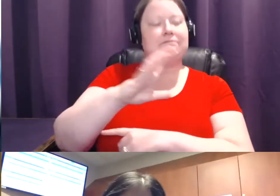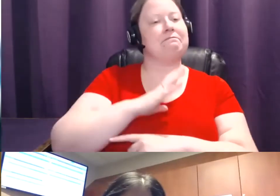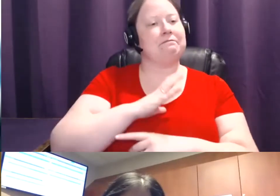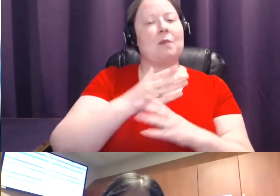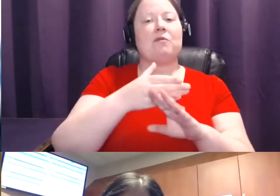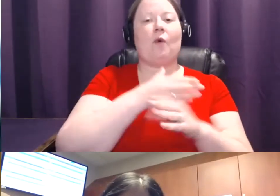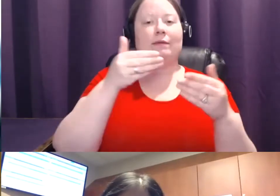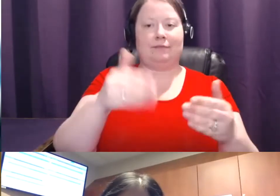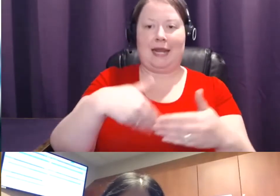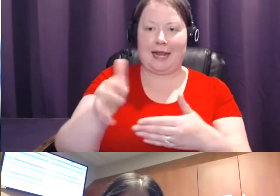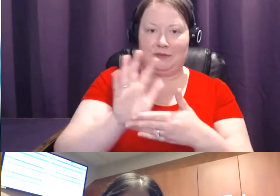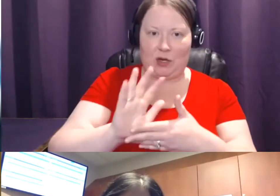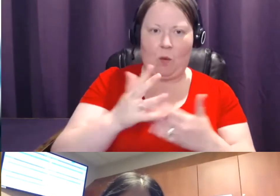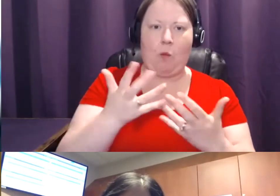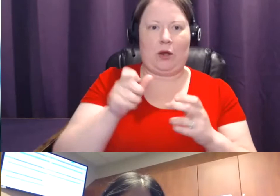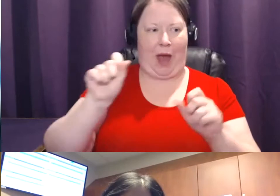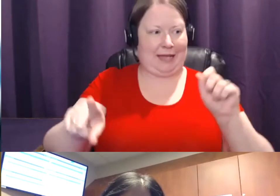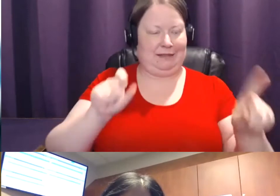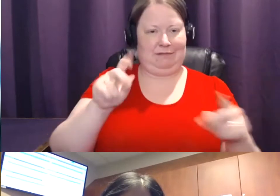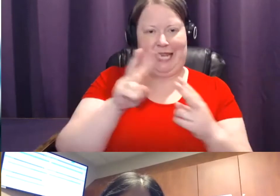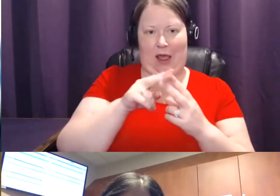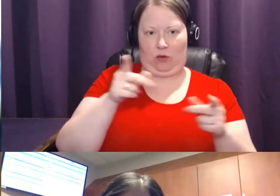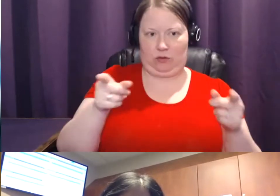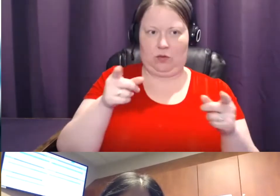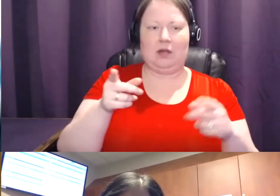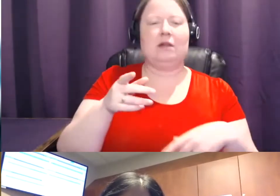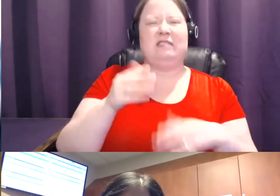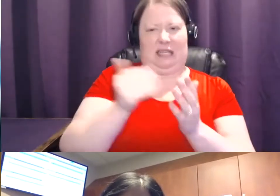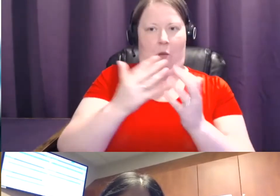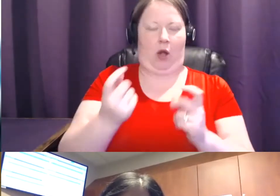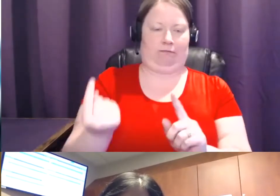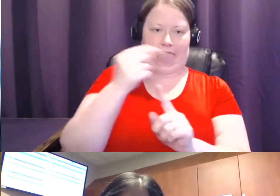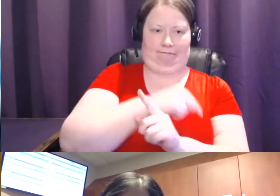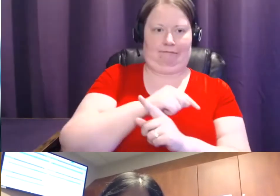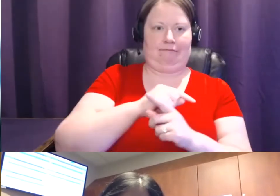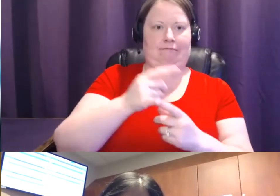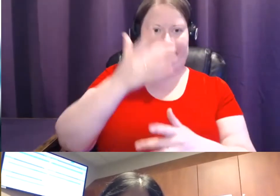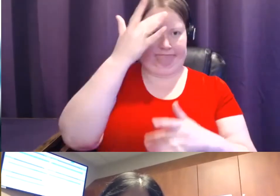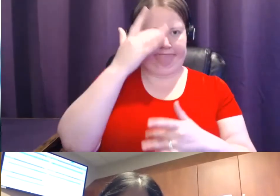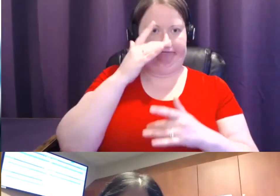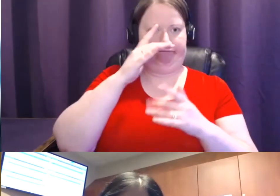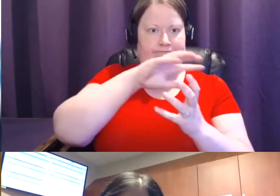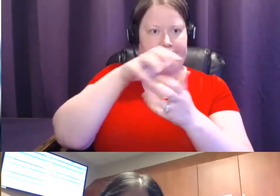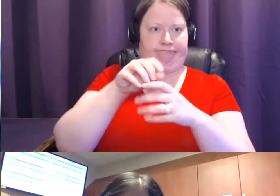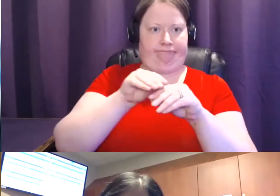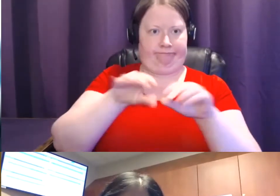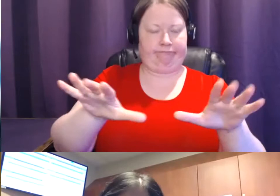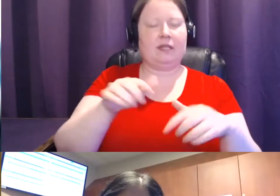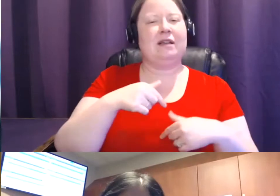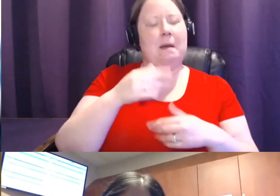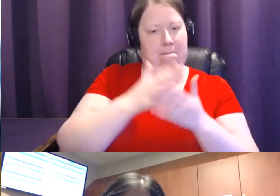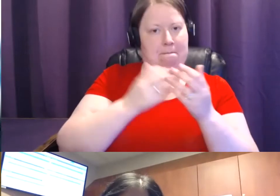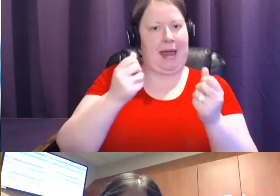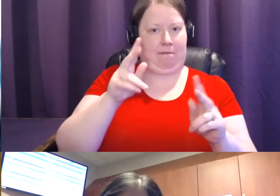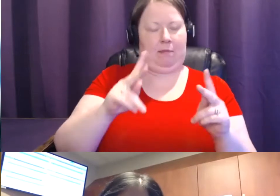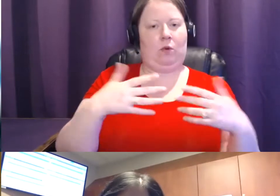one of you. Again, we want to go back to the pandemic. And I know just certain people have been scared or concerned. Any final